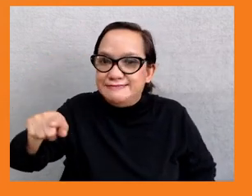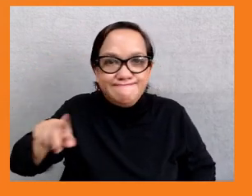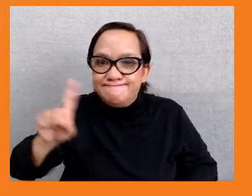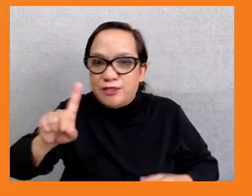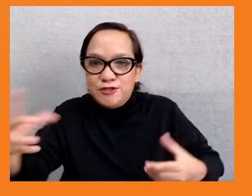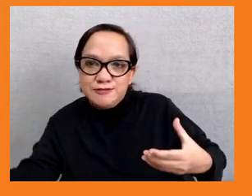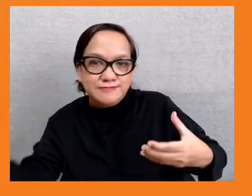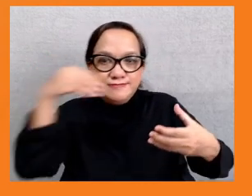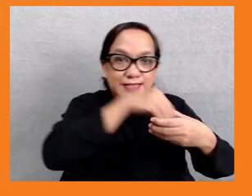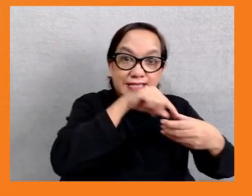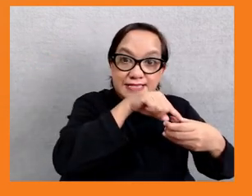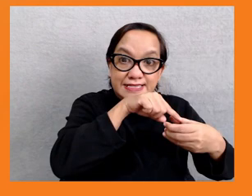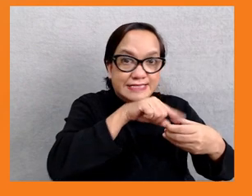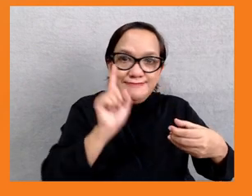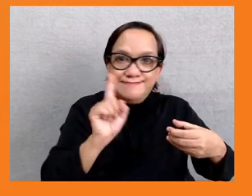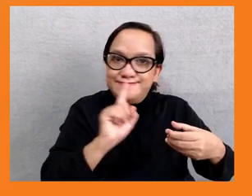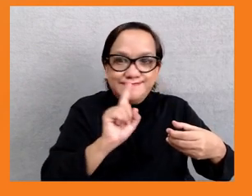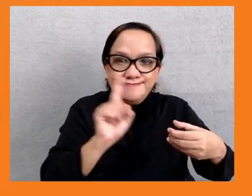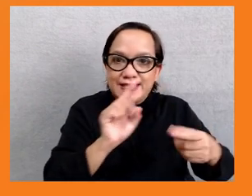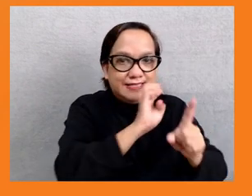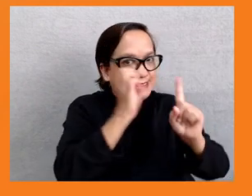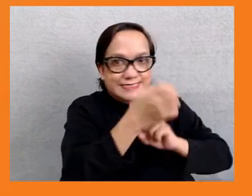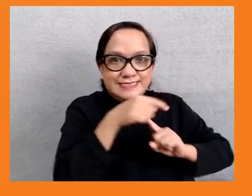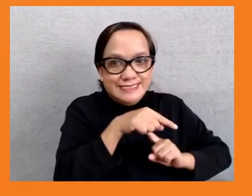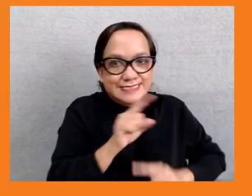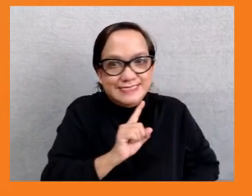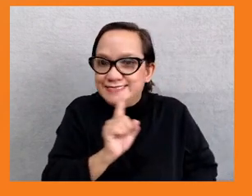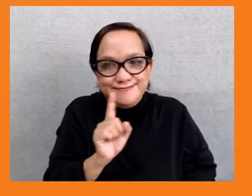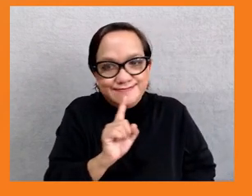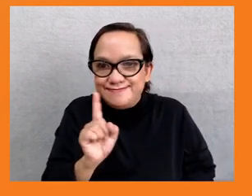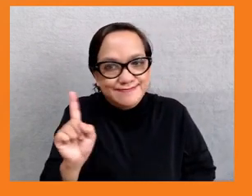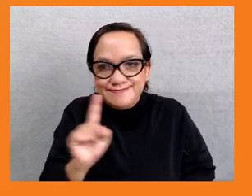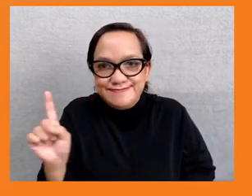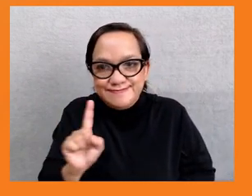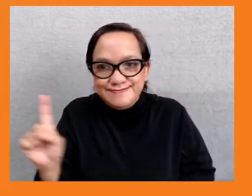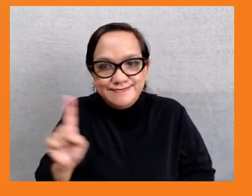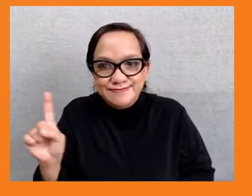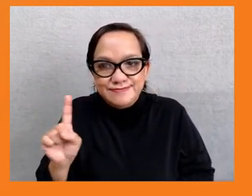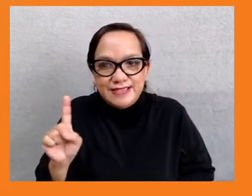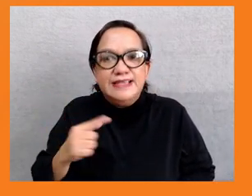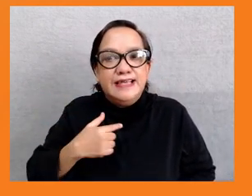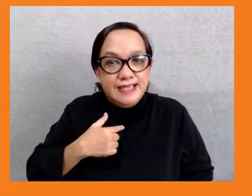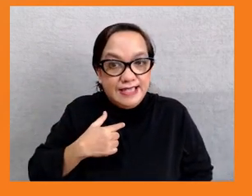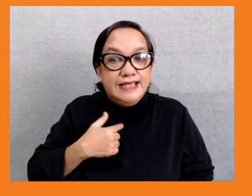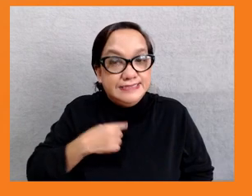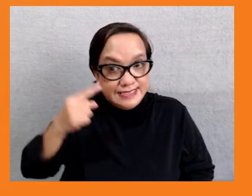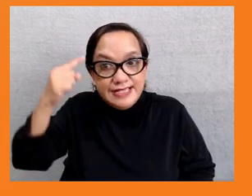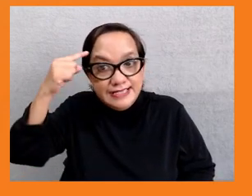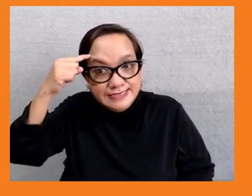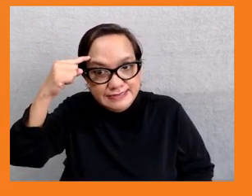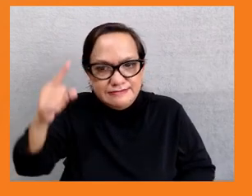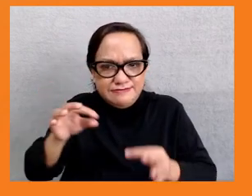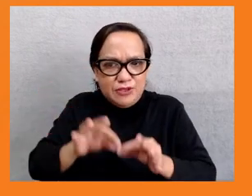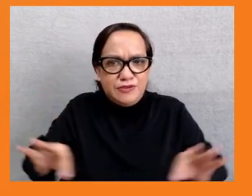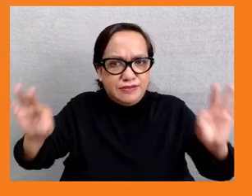flaw. So the first thing I think is we have to have a different measure, a different indicator of progress that actually